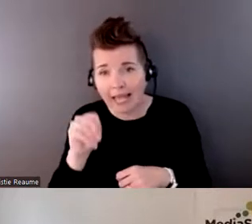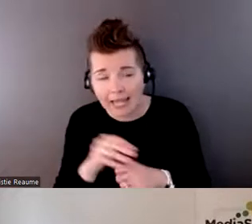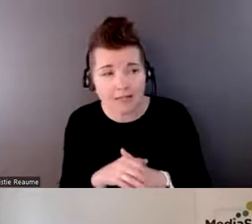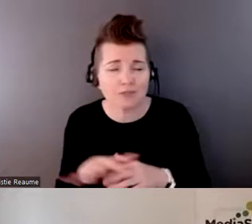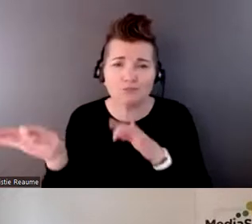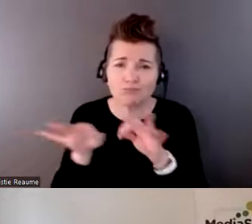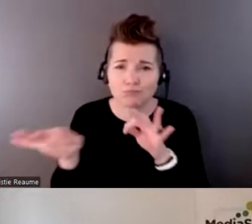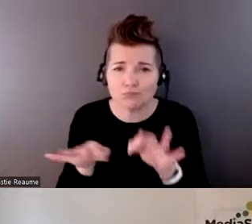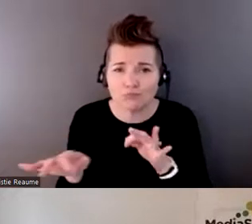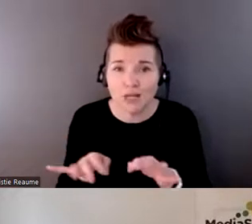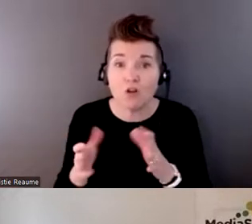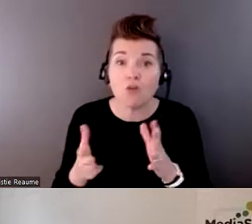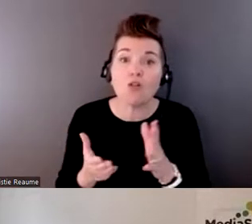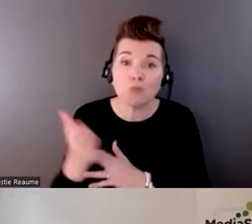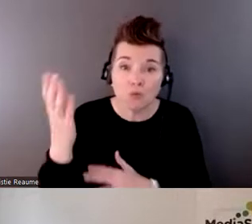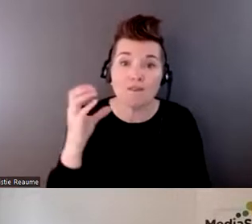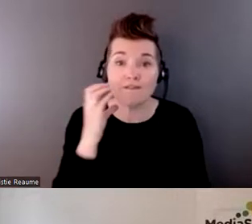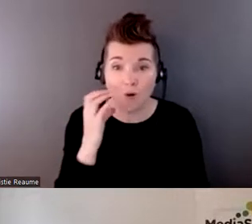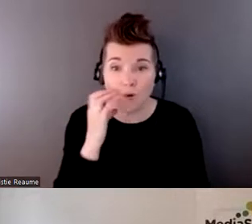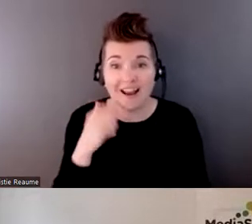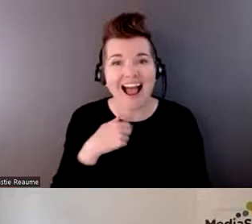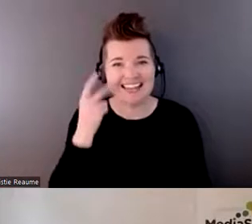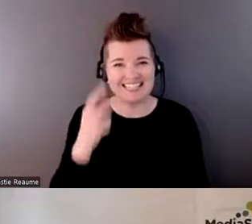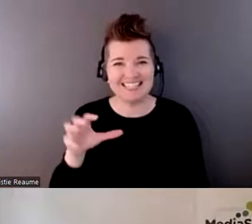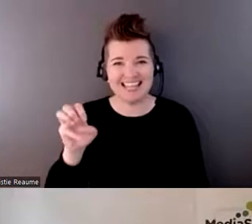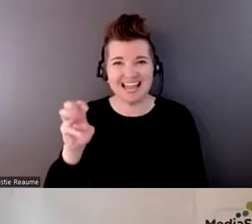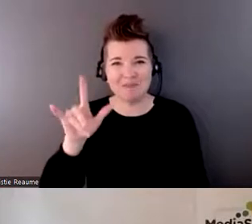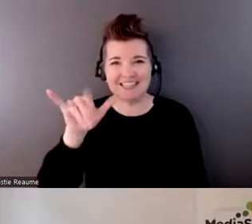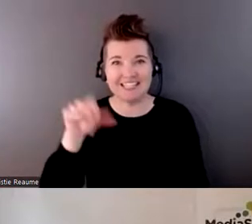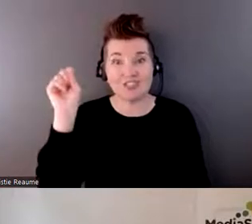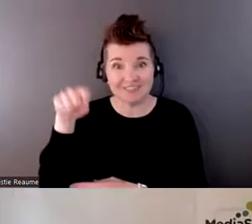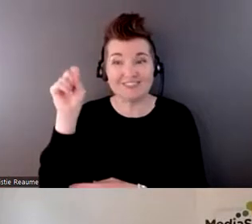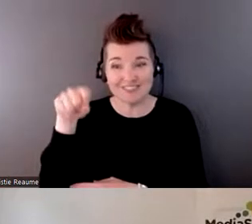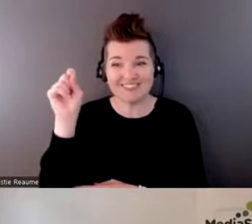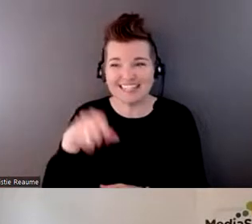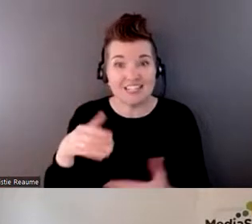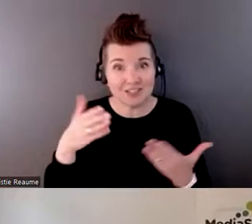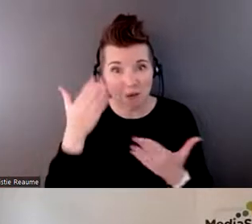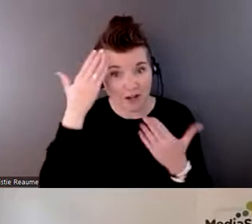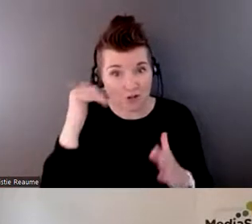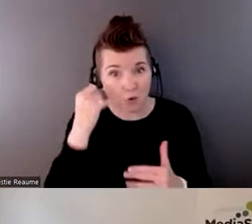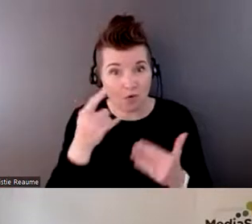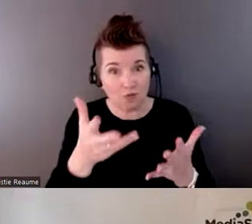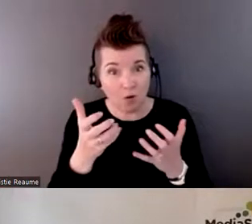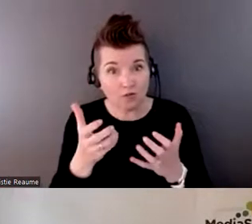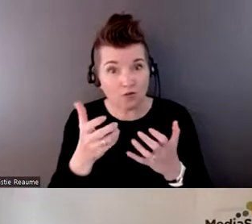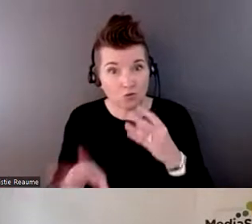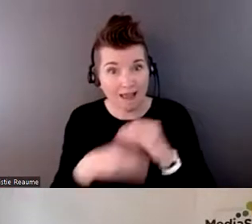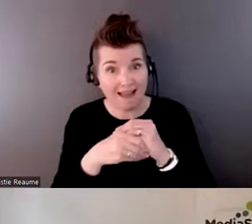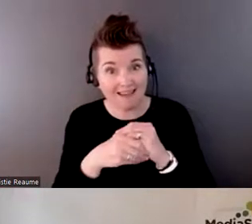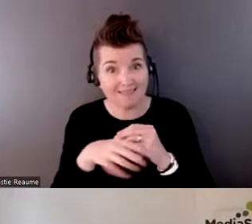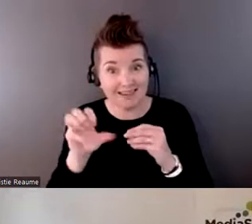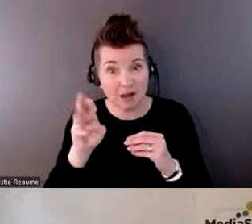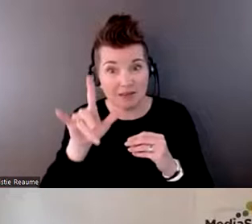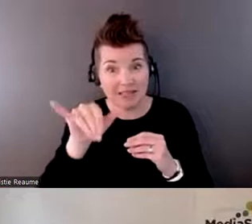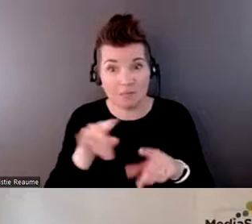knowledge over the phone, I see Emily shaking your head. So, I'm not sure if you have anything else to add, Emily, but I know that they are very well received and they are continuing,